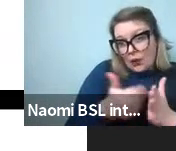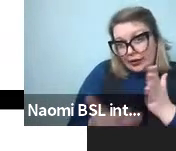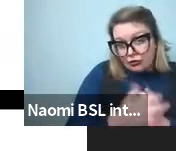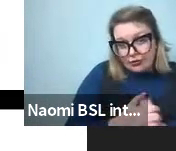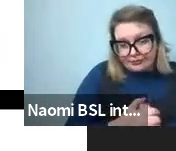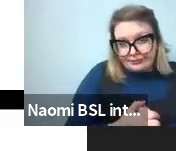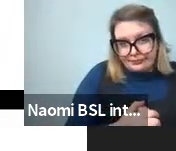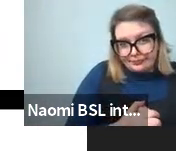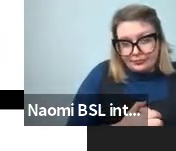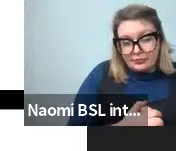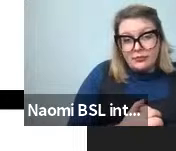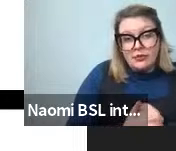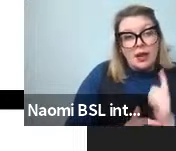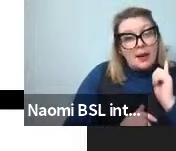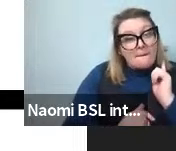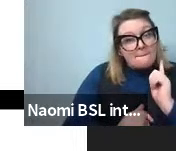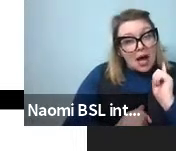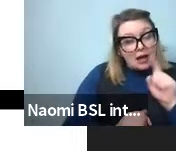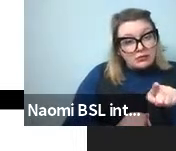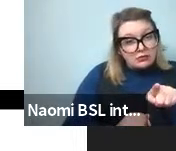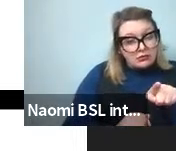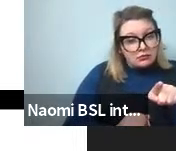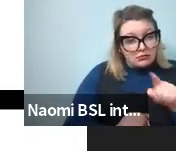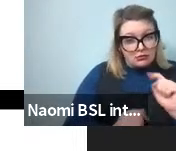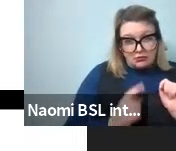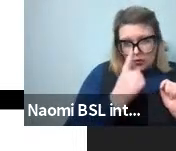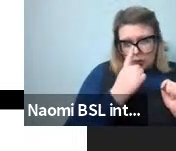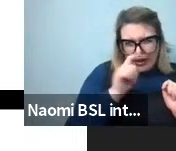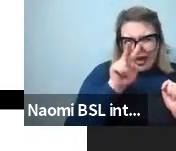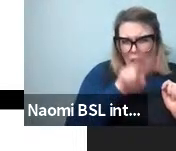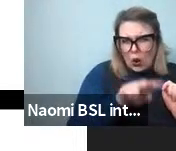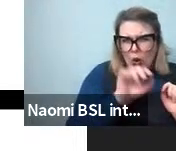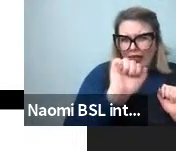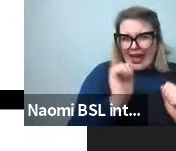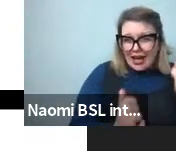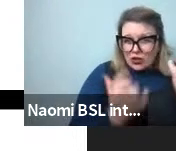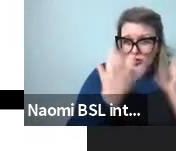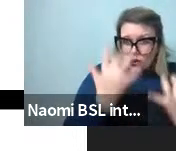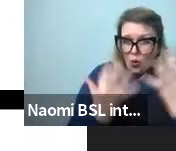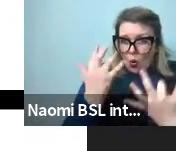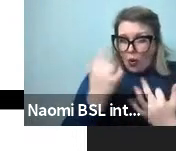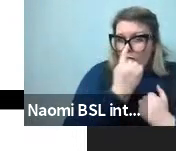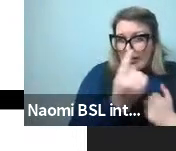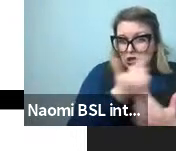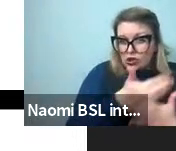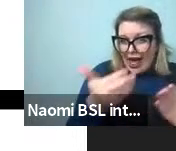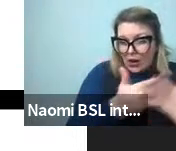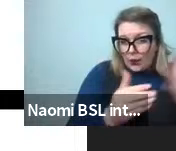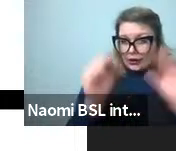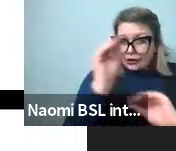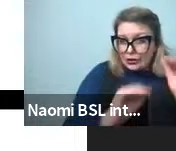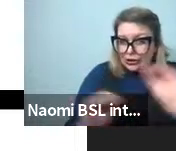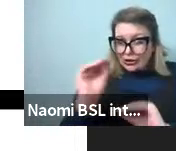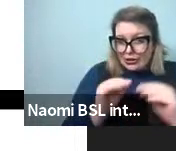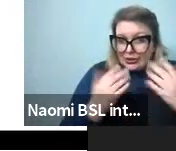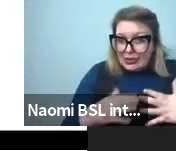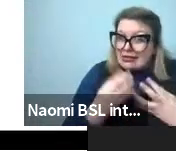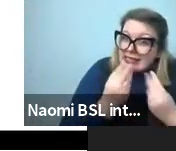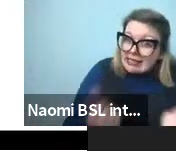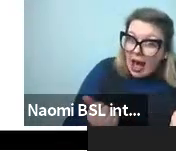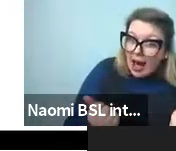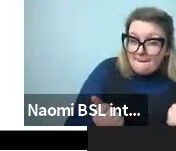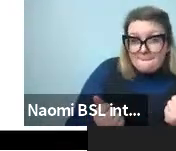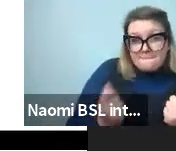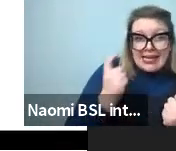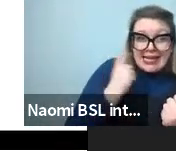this, this score for any of these languages and compute that and just rank order them. And some of them might be easier to convey than